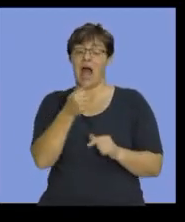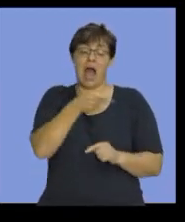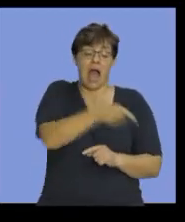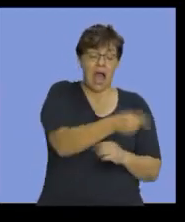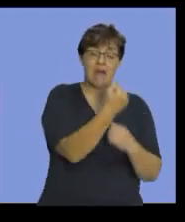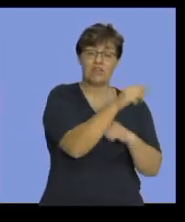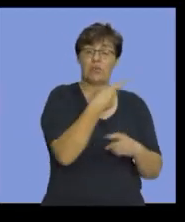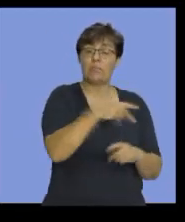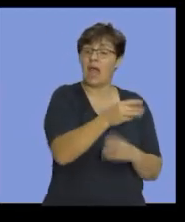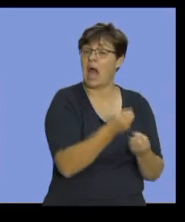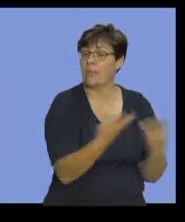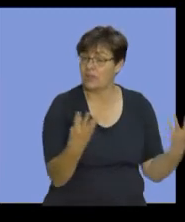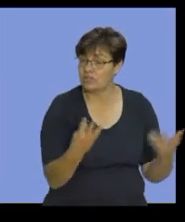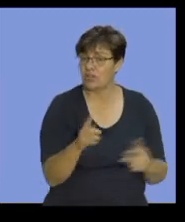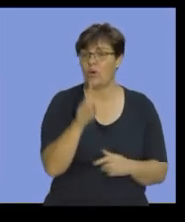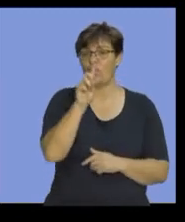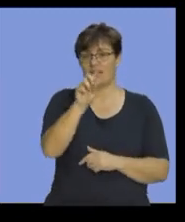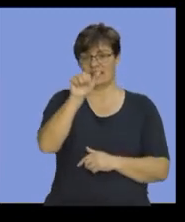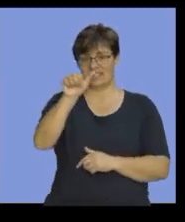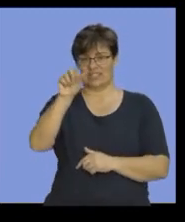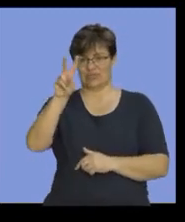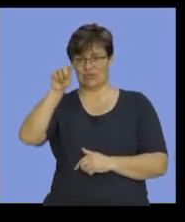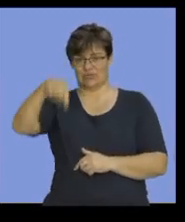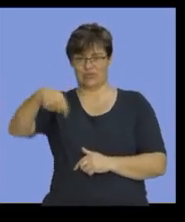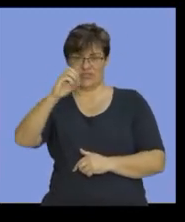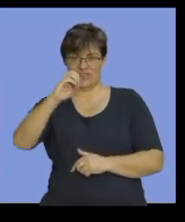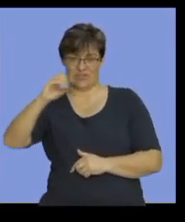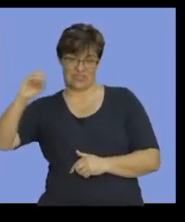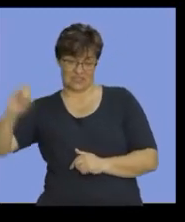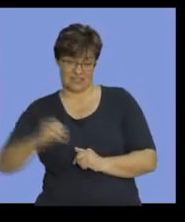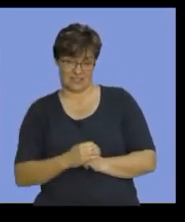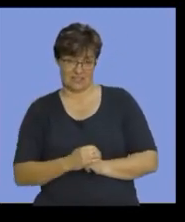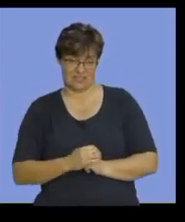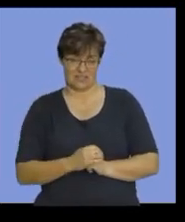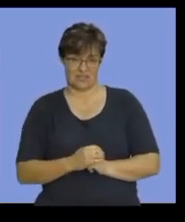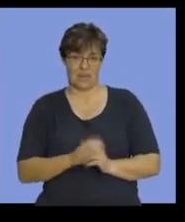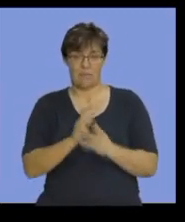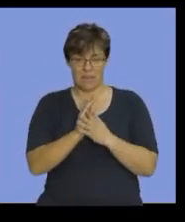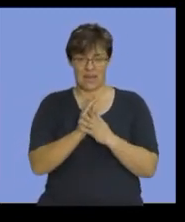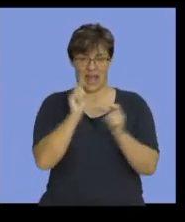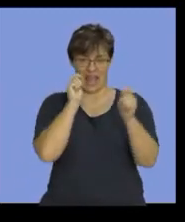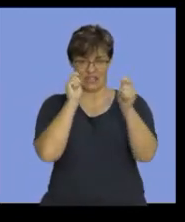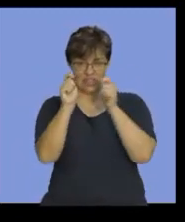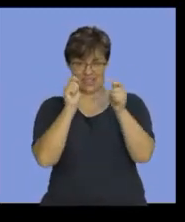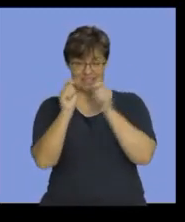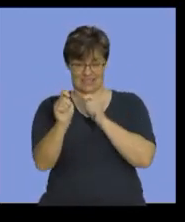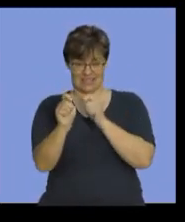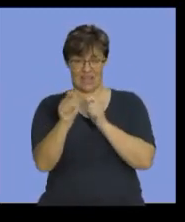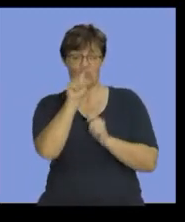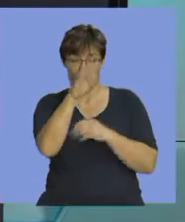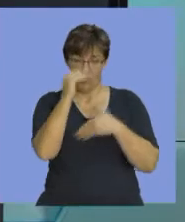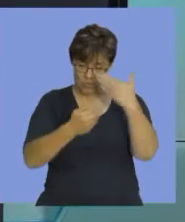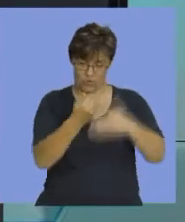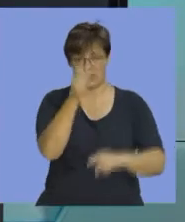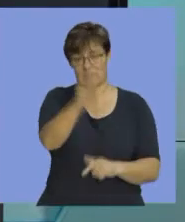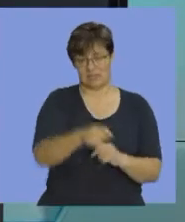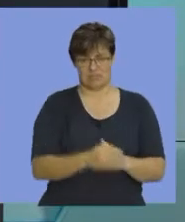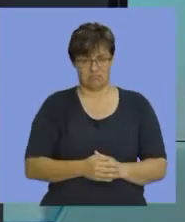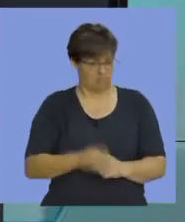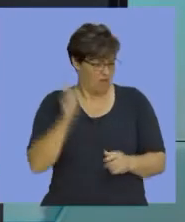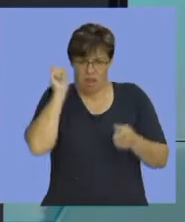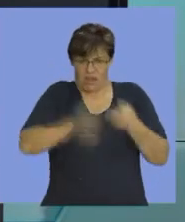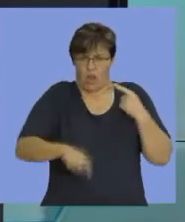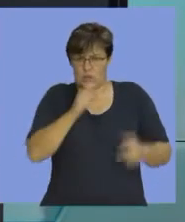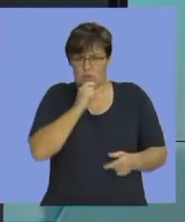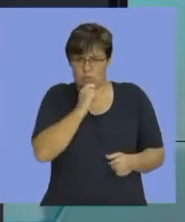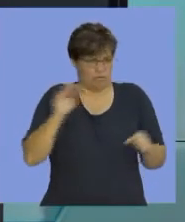of 162,000 rand. So this is an adjustment that you need to process. You can't use